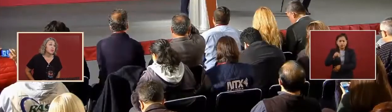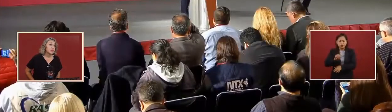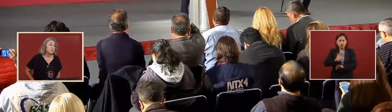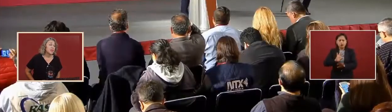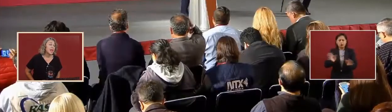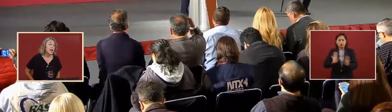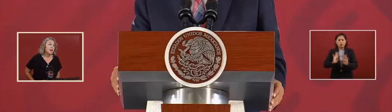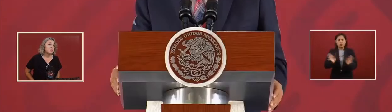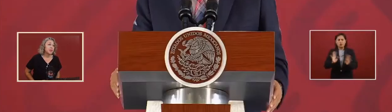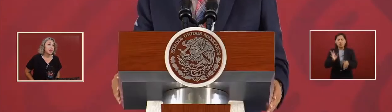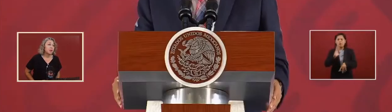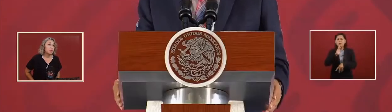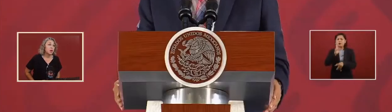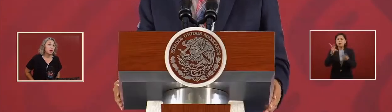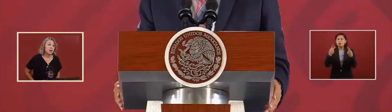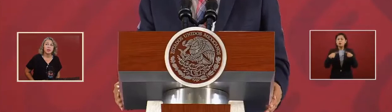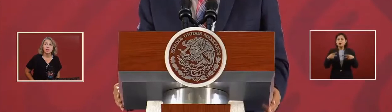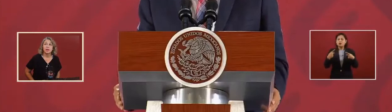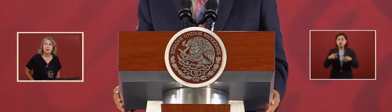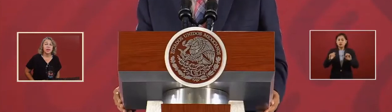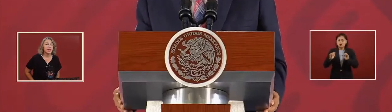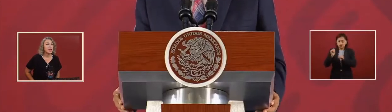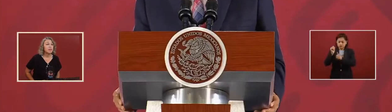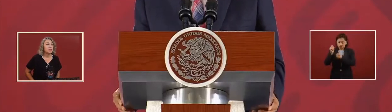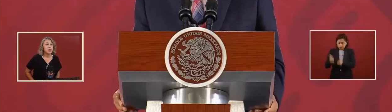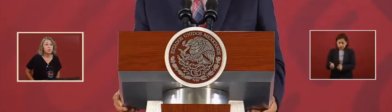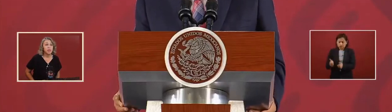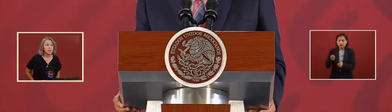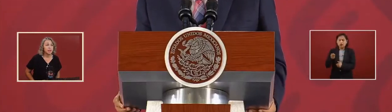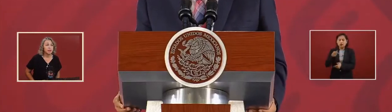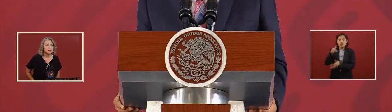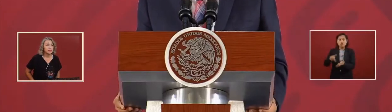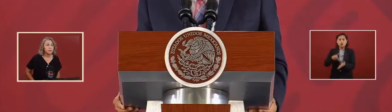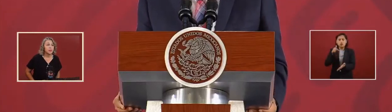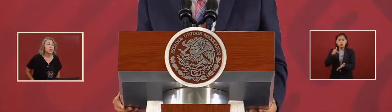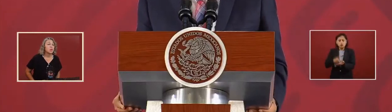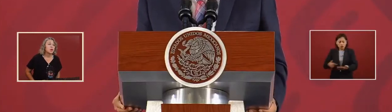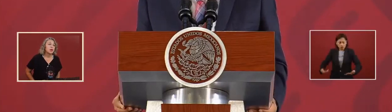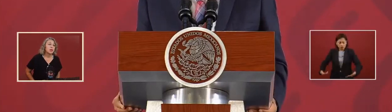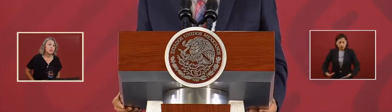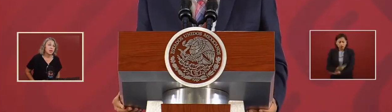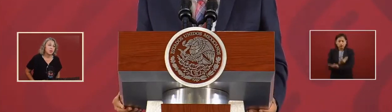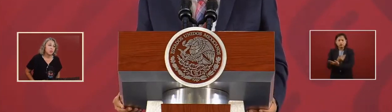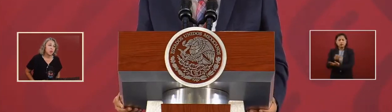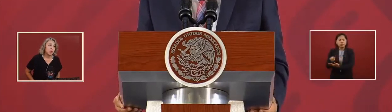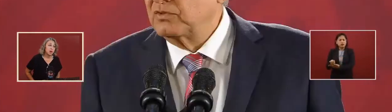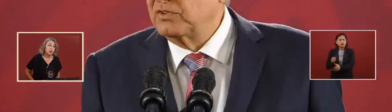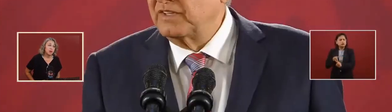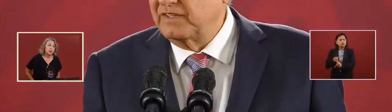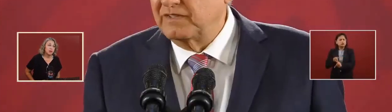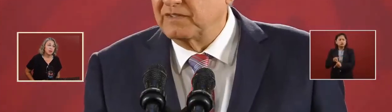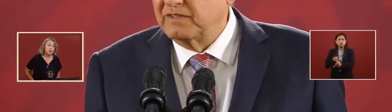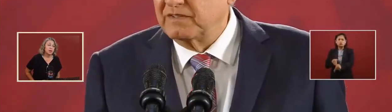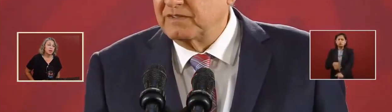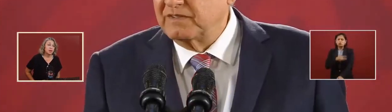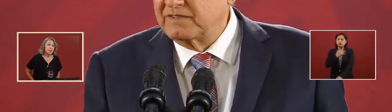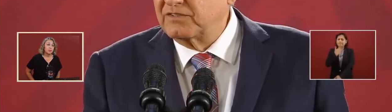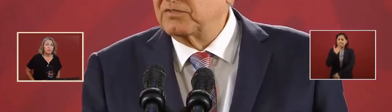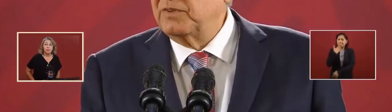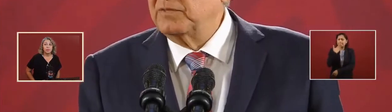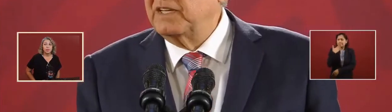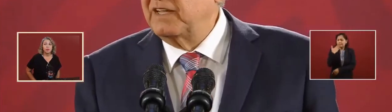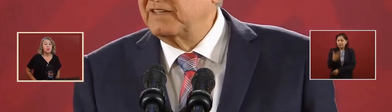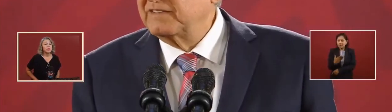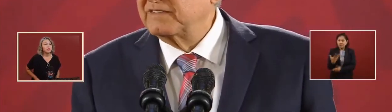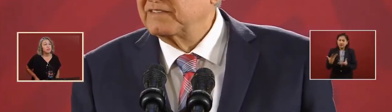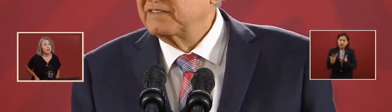and have well-being where they were born where their families live